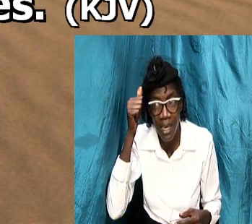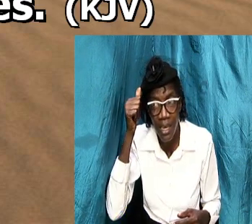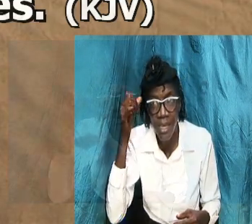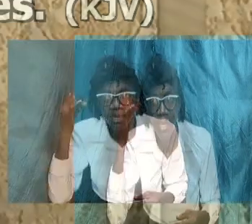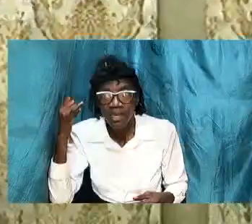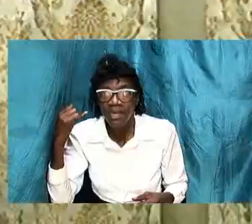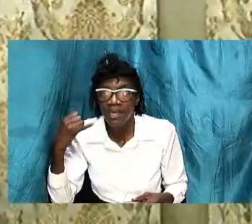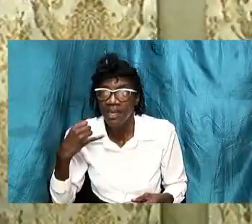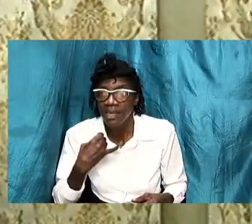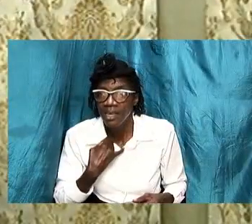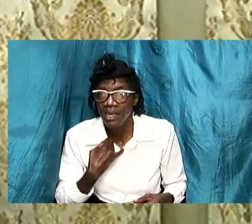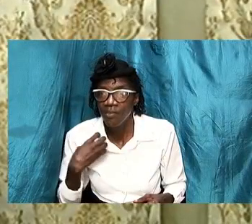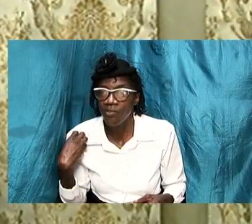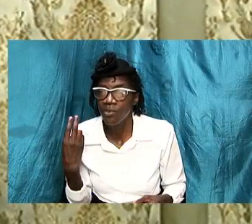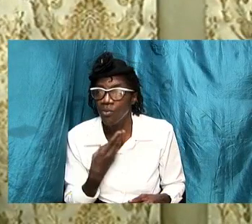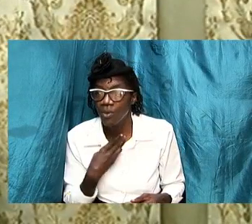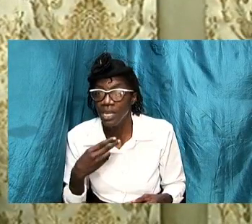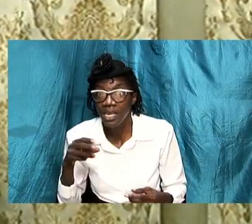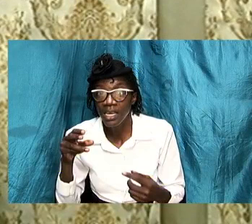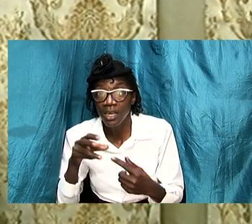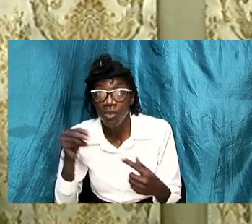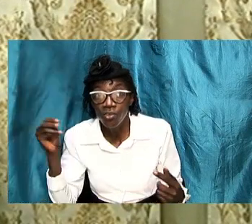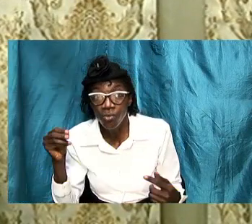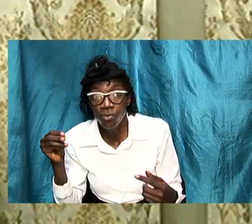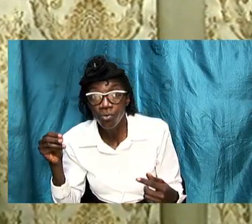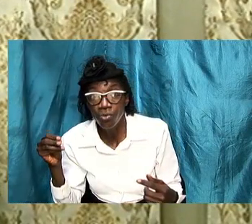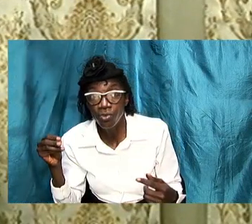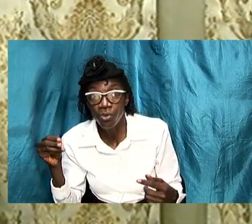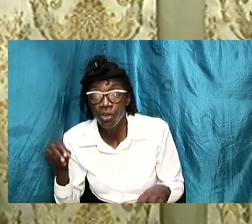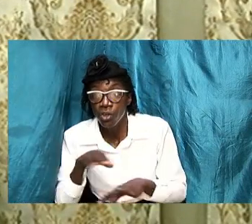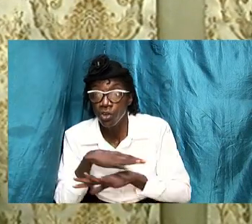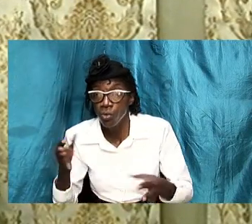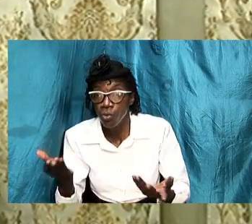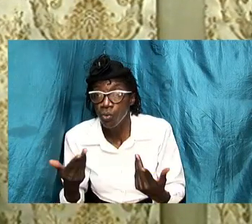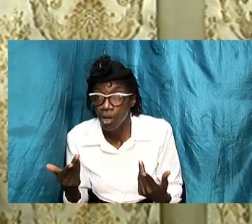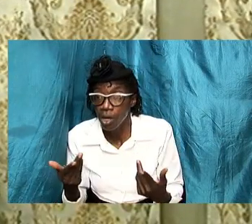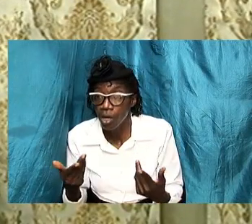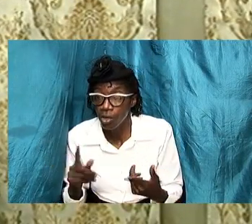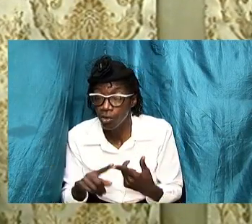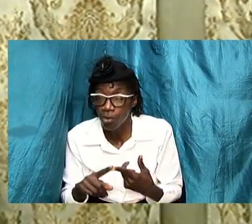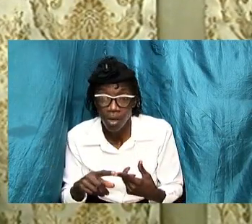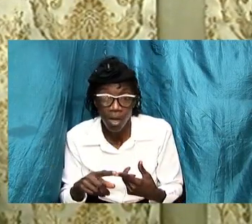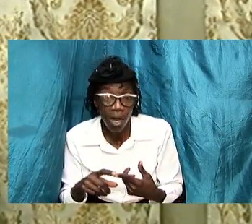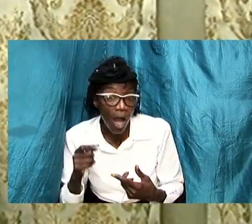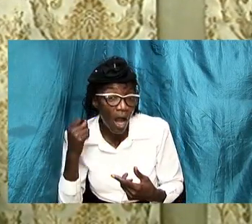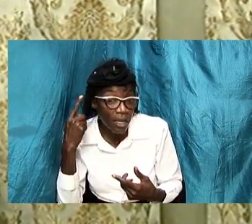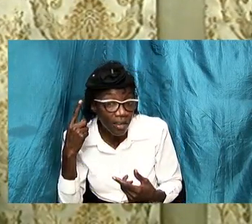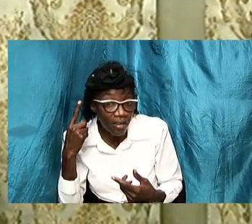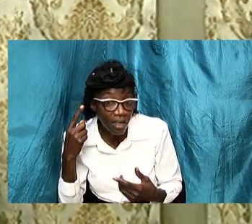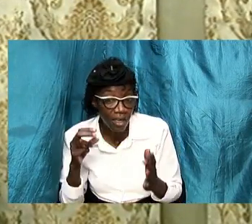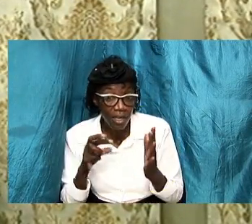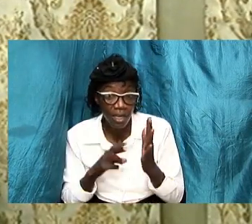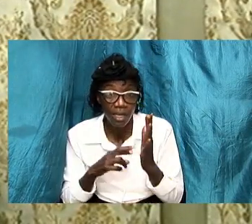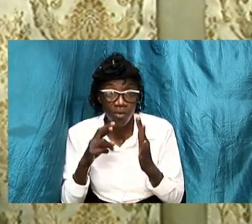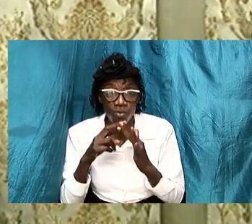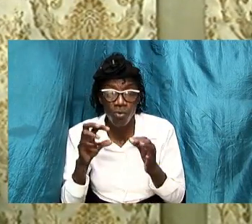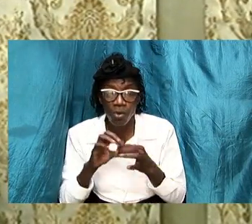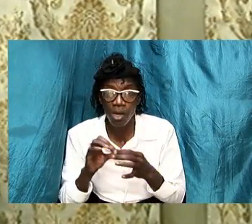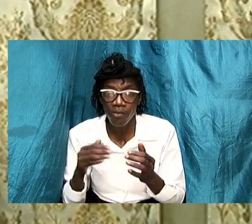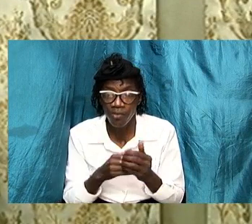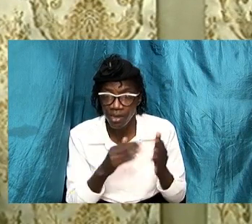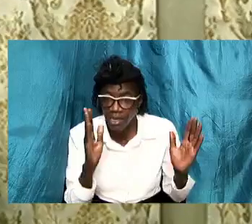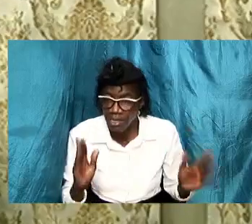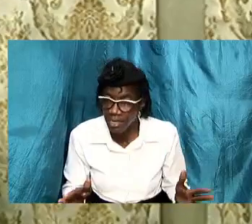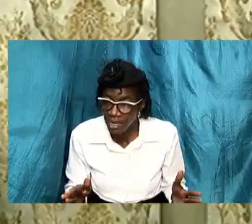decide that we no longer want to acknowledge the role of leadership